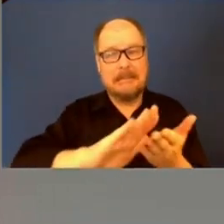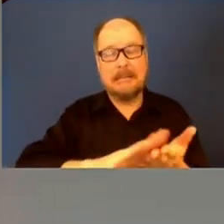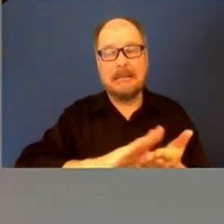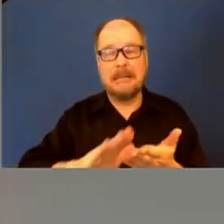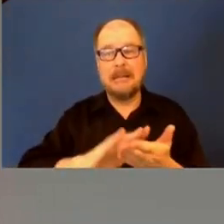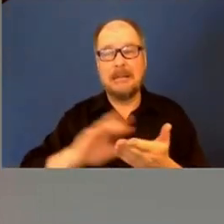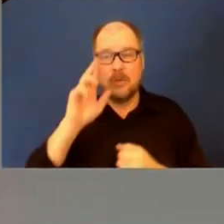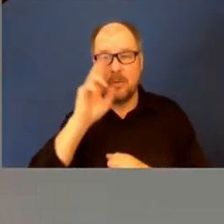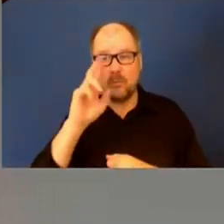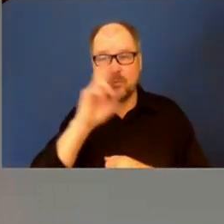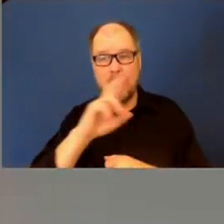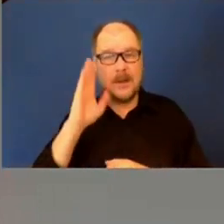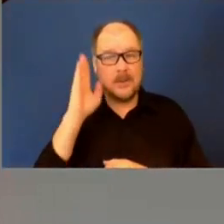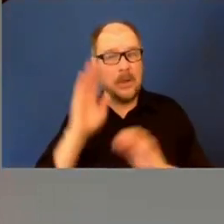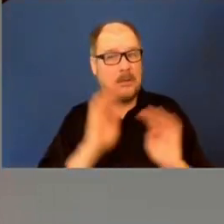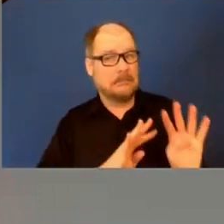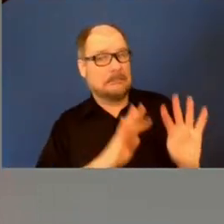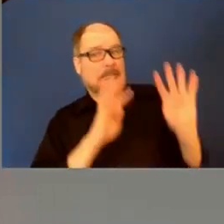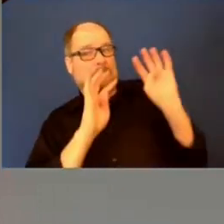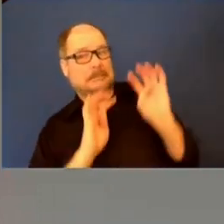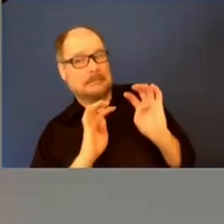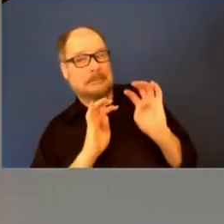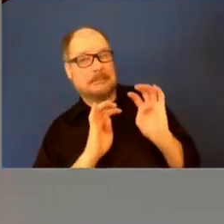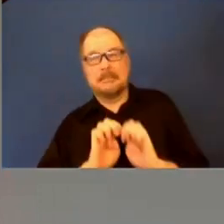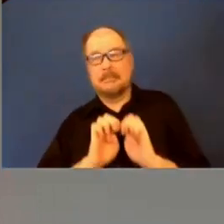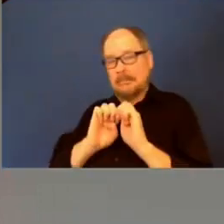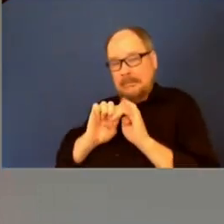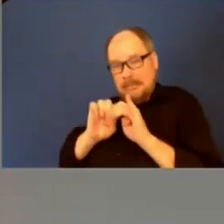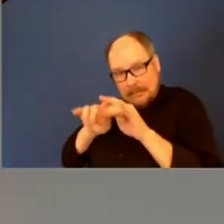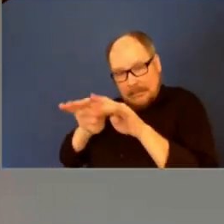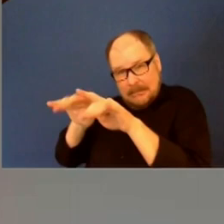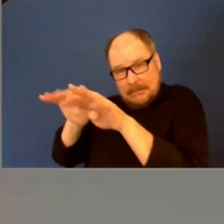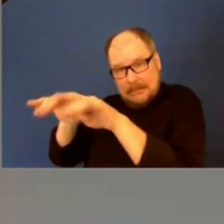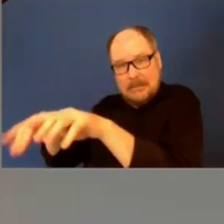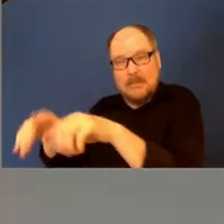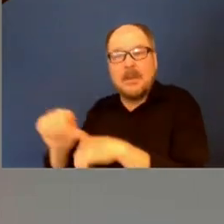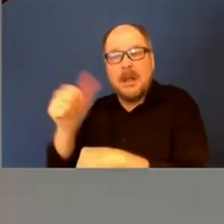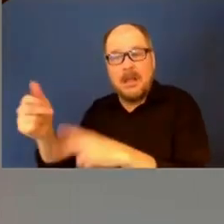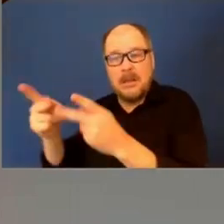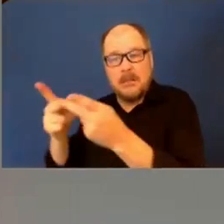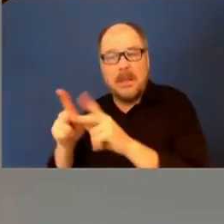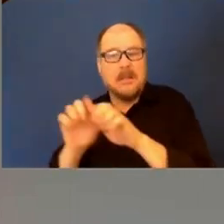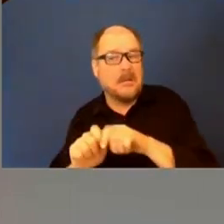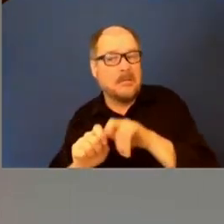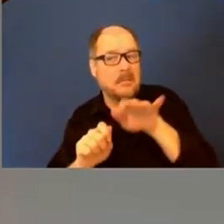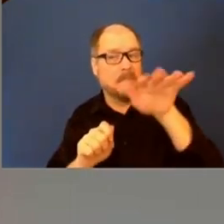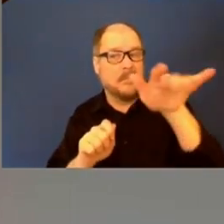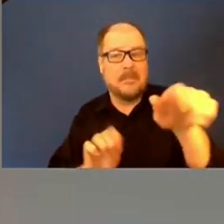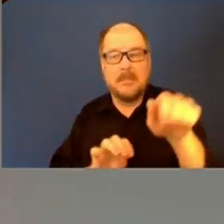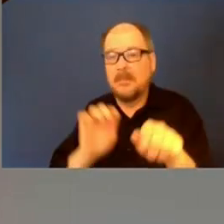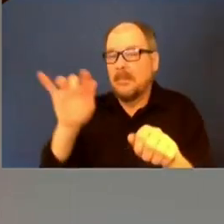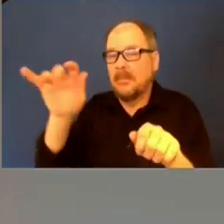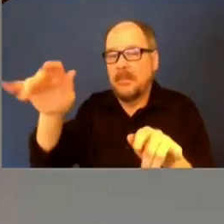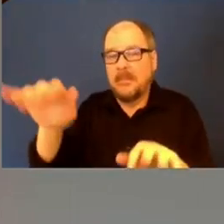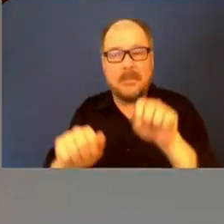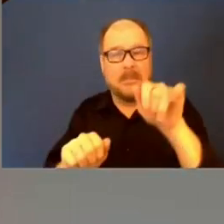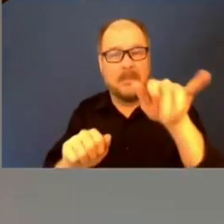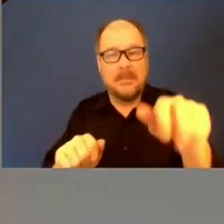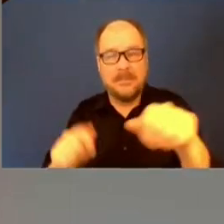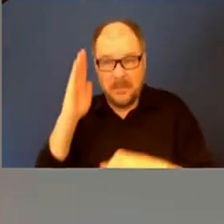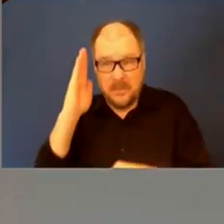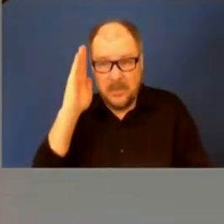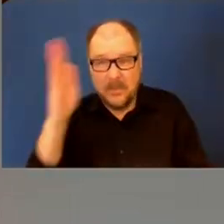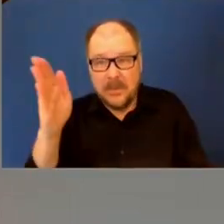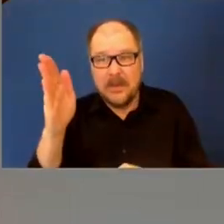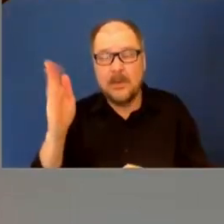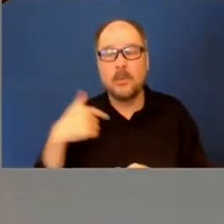going to be moving to look for additional food or just to get away from the site. So that's one of the reasons to